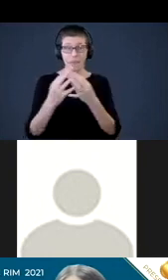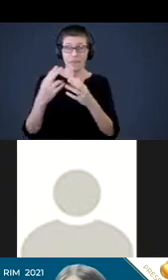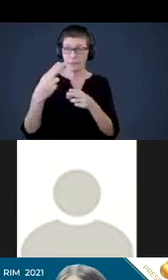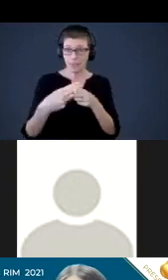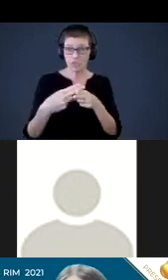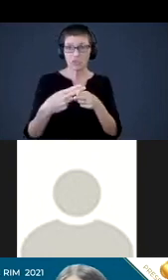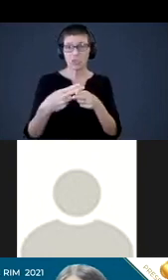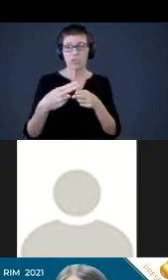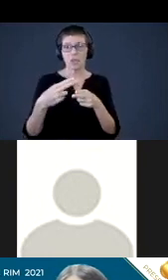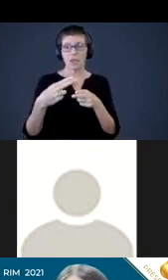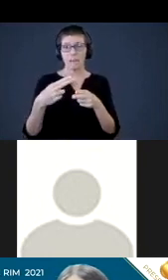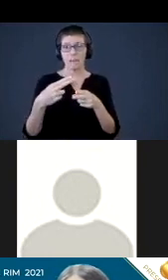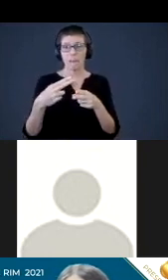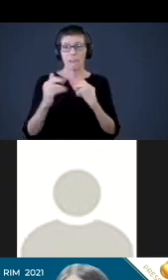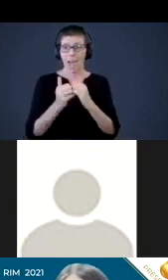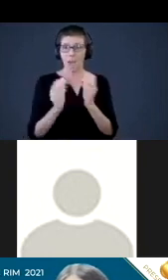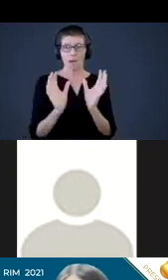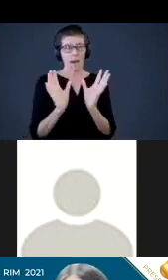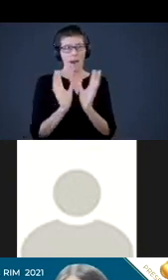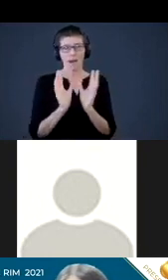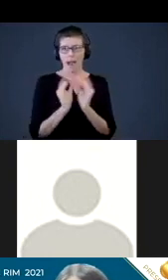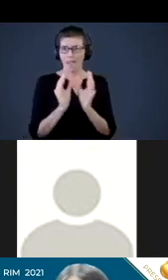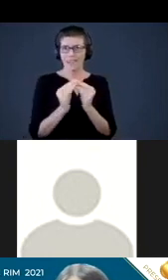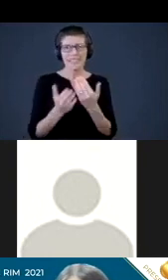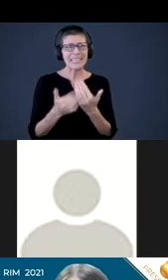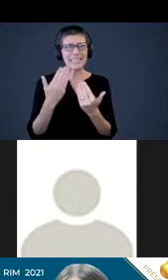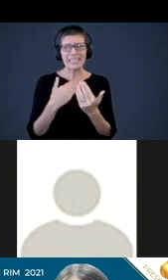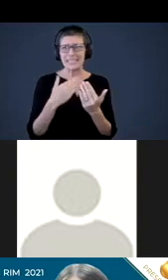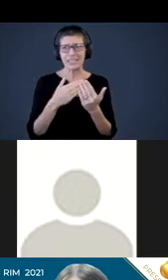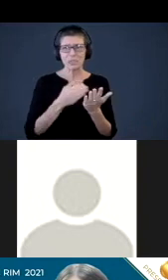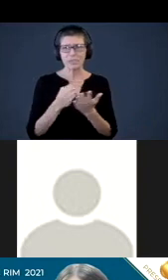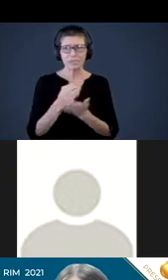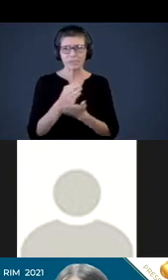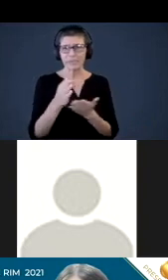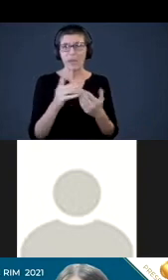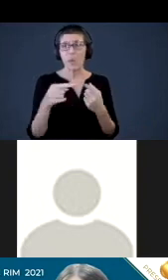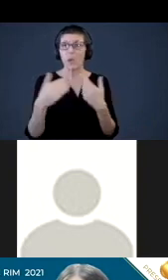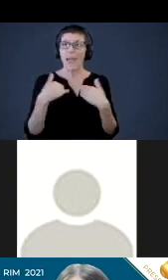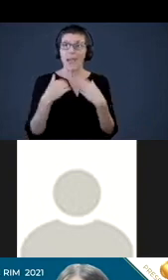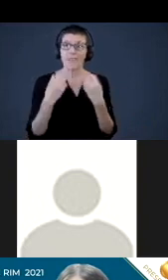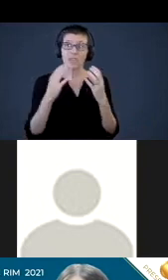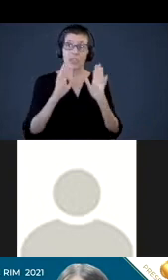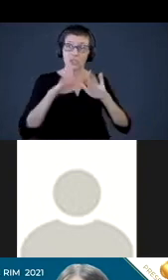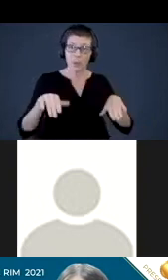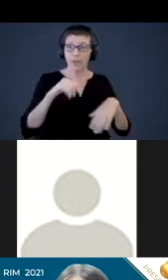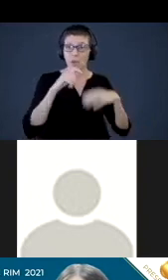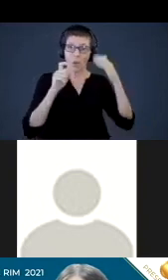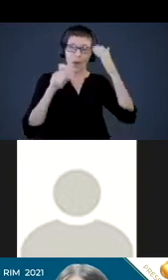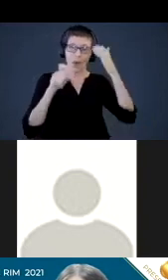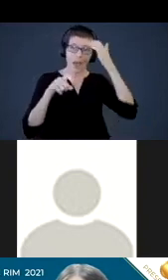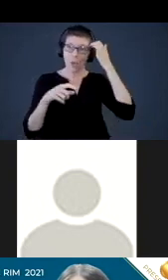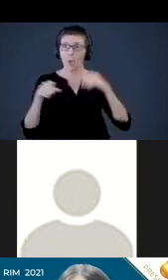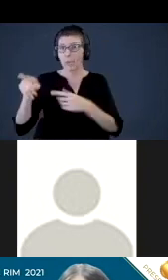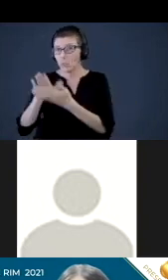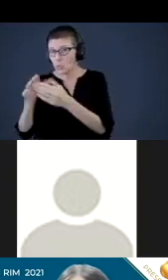conferences have been easy to navigate virtually when you have multiple children, and not having to go from, you know,